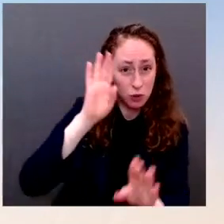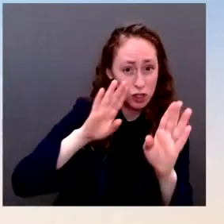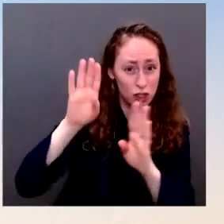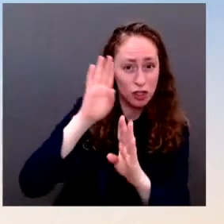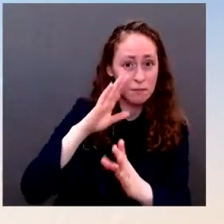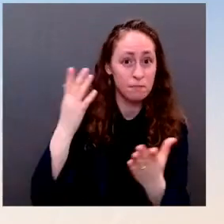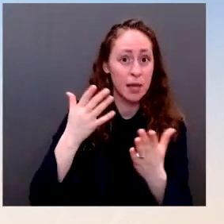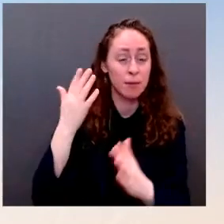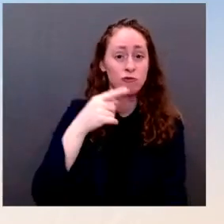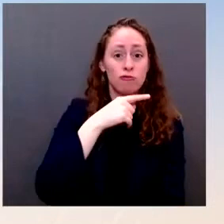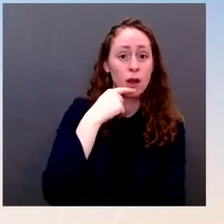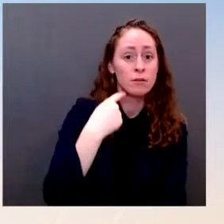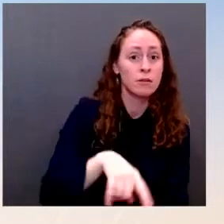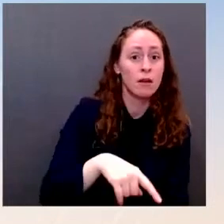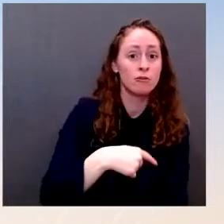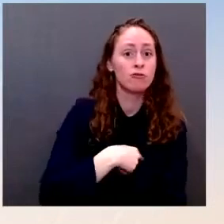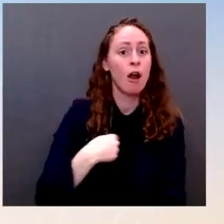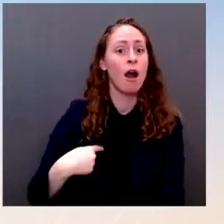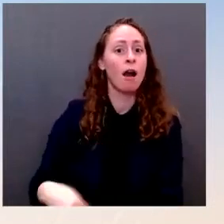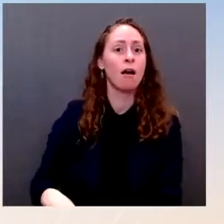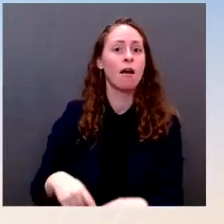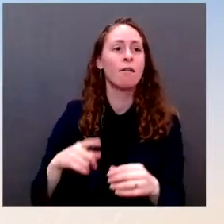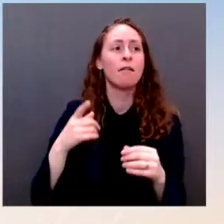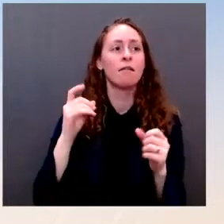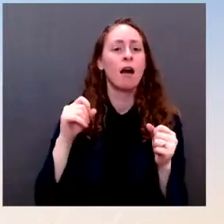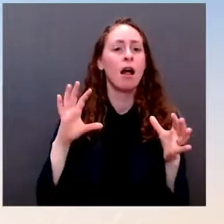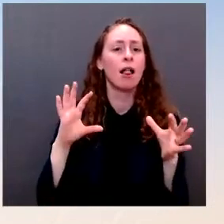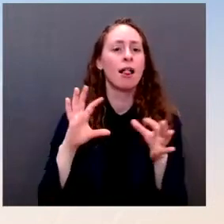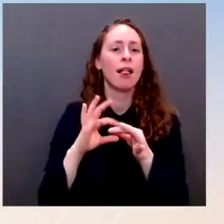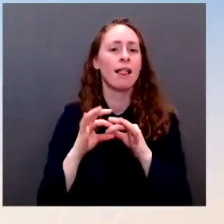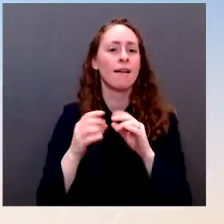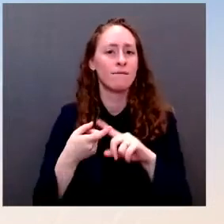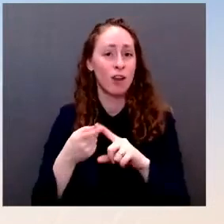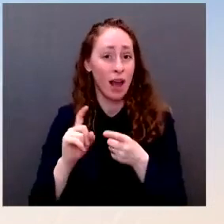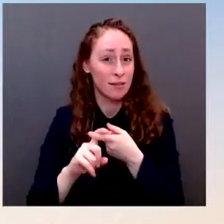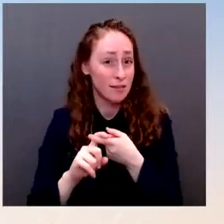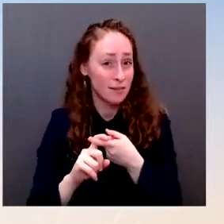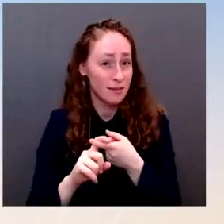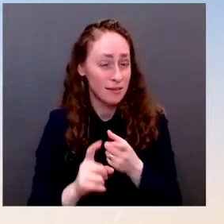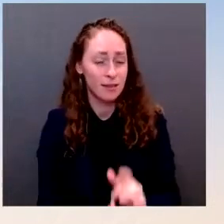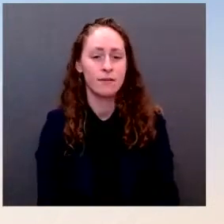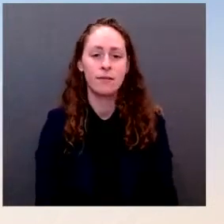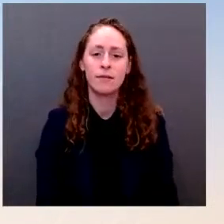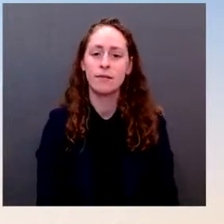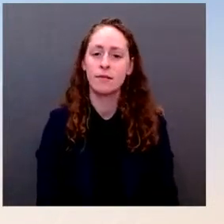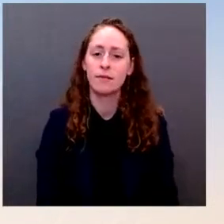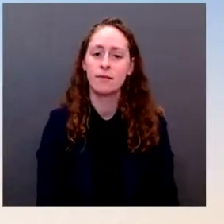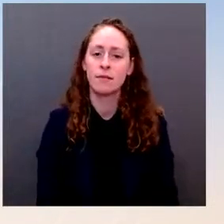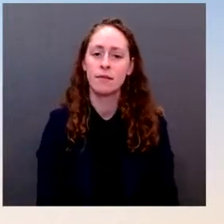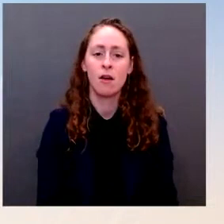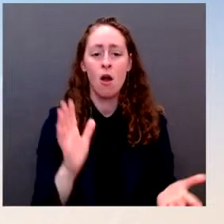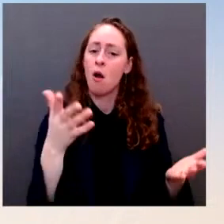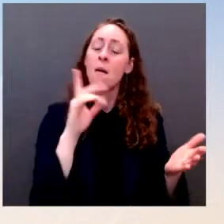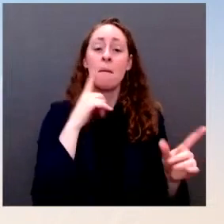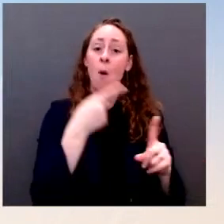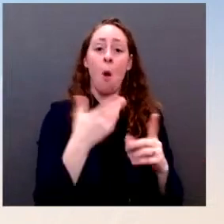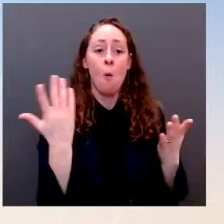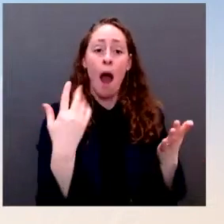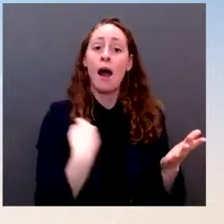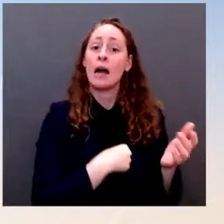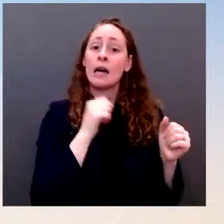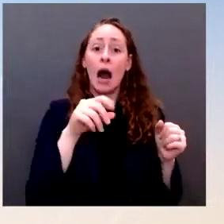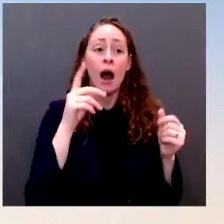spheres? Secretary Well, again, what we have control over is our own relationships and the projection of our own values,